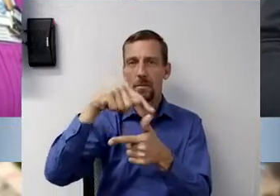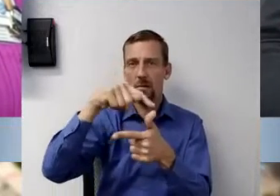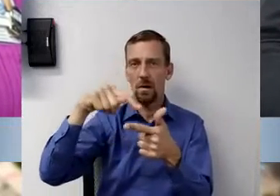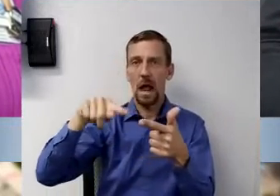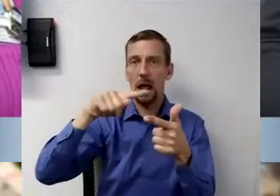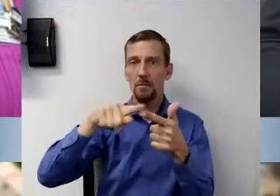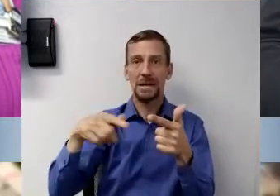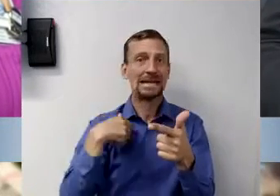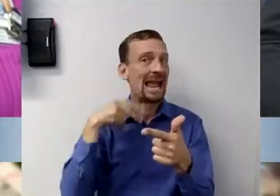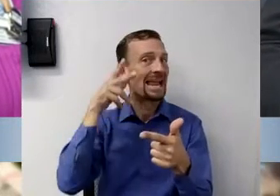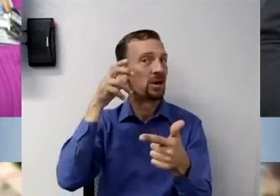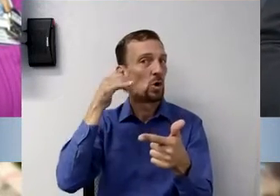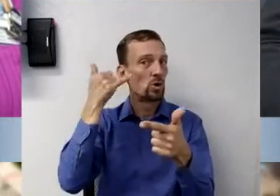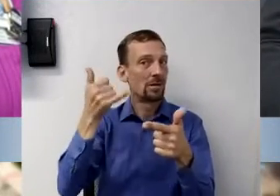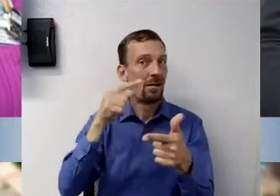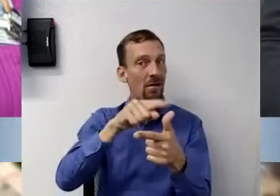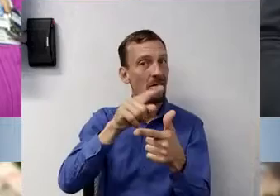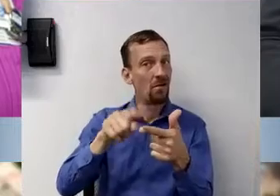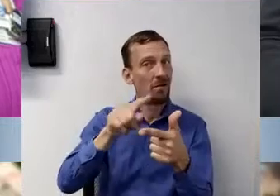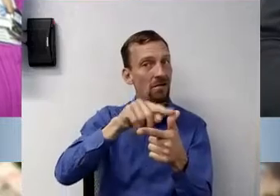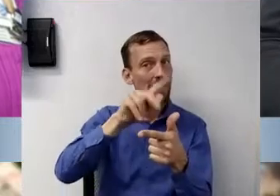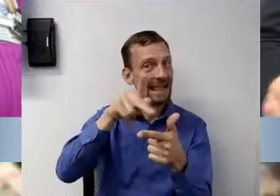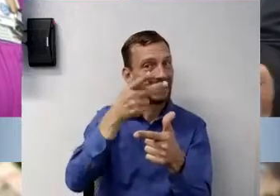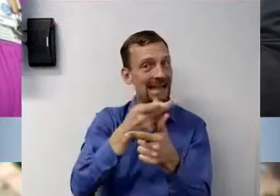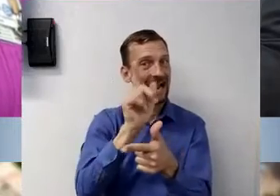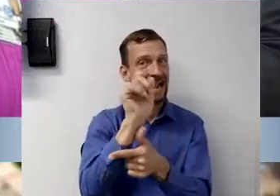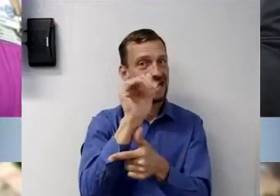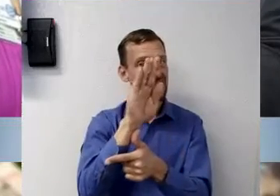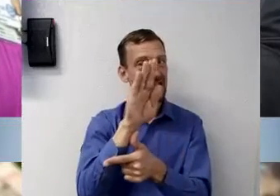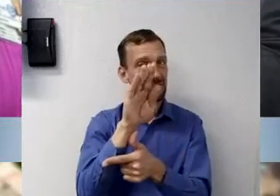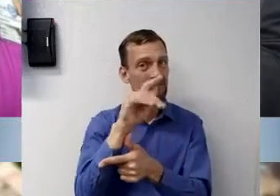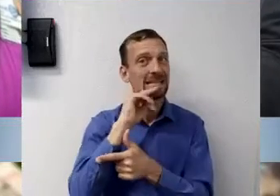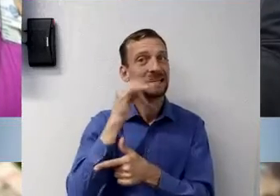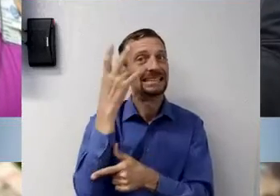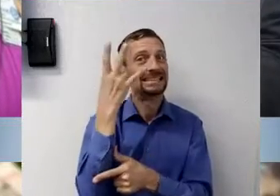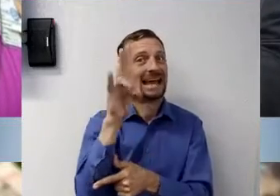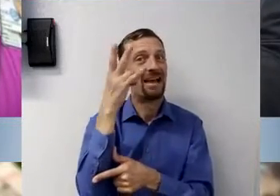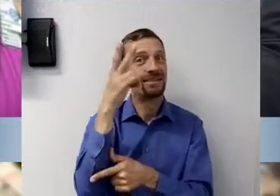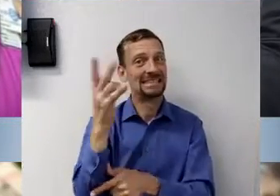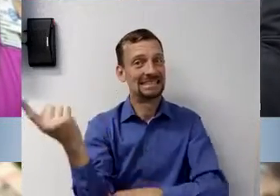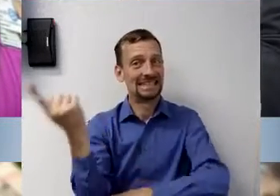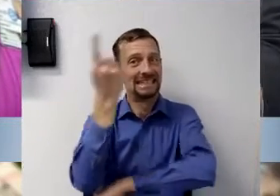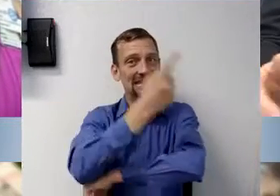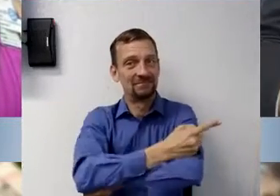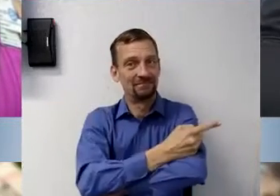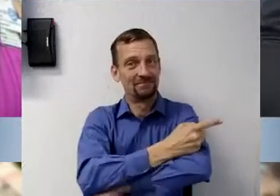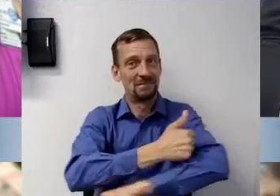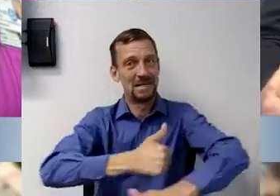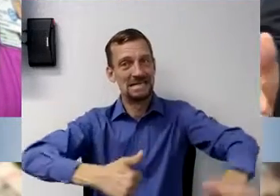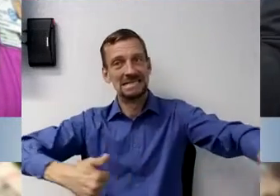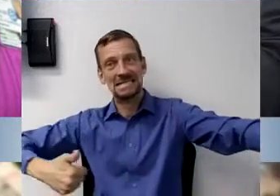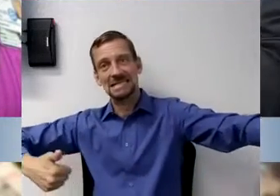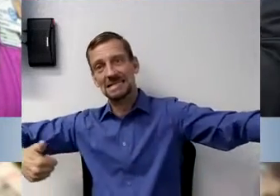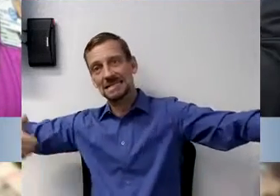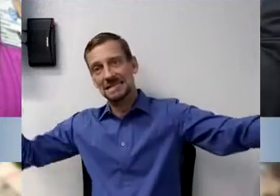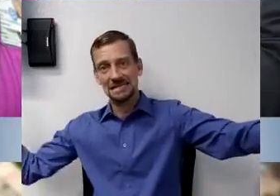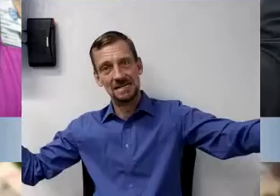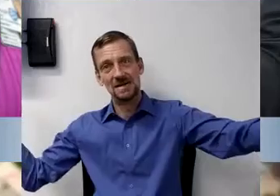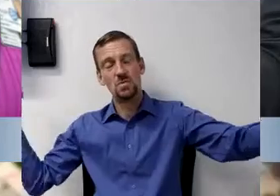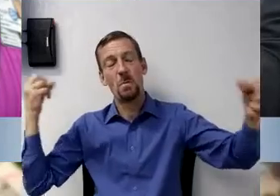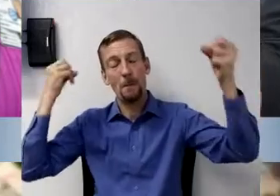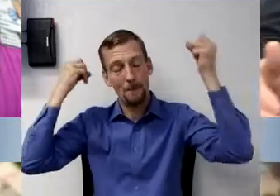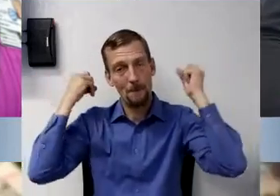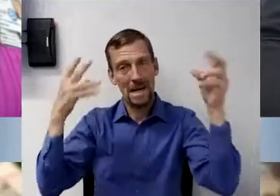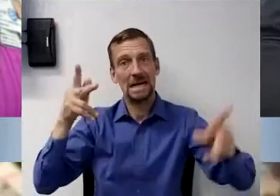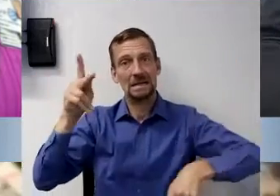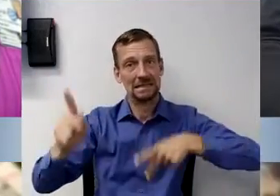hearing today, commercial labs are as far out as 17 days now. They, they are so backlogged,